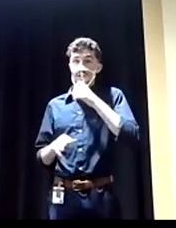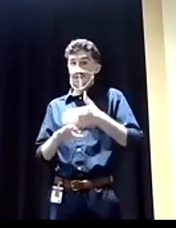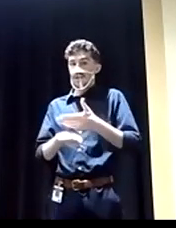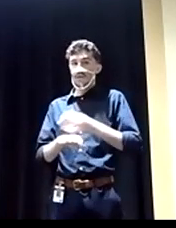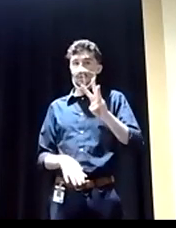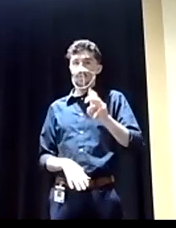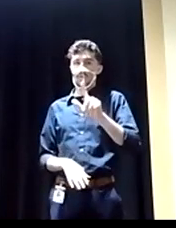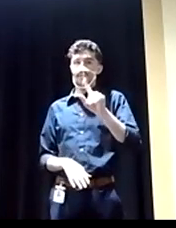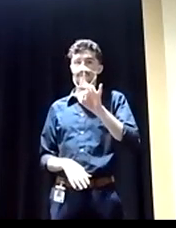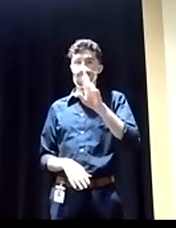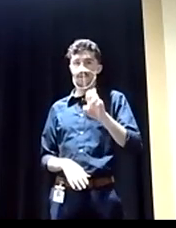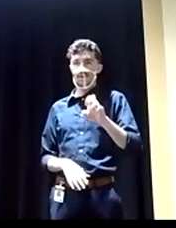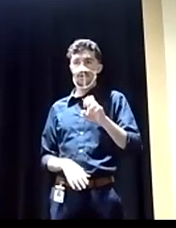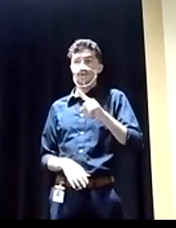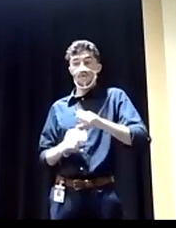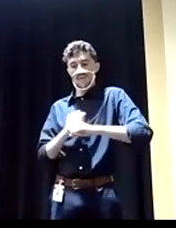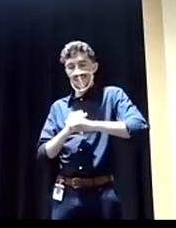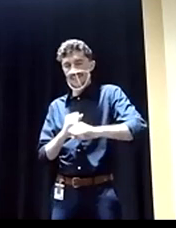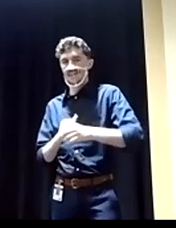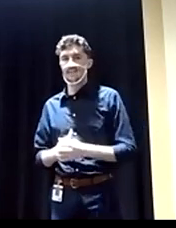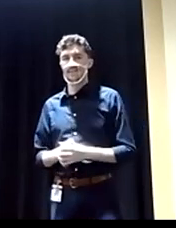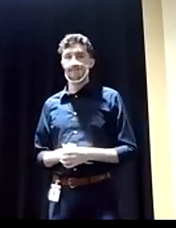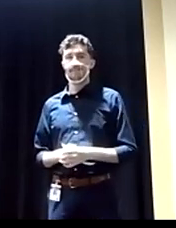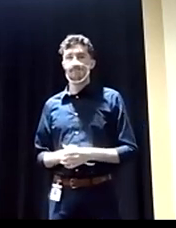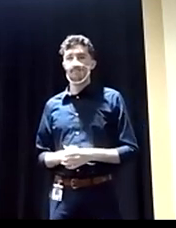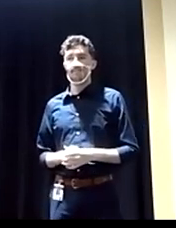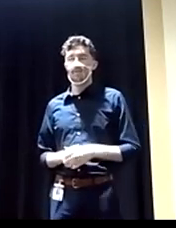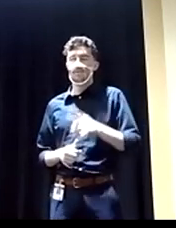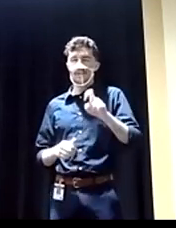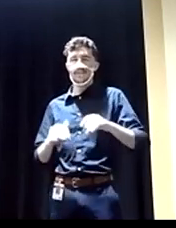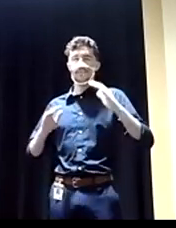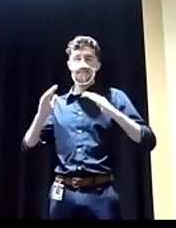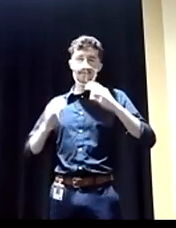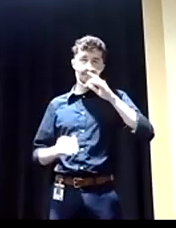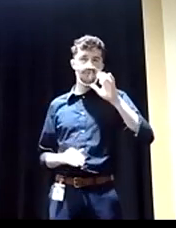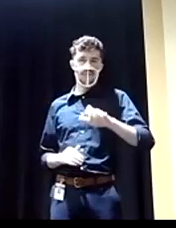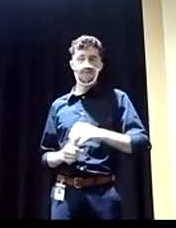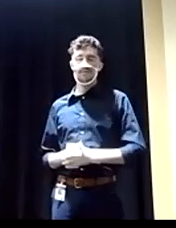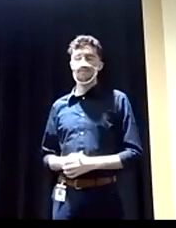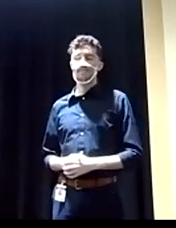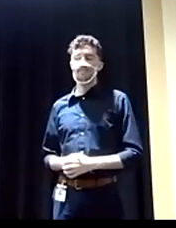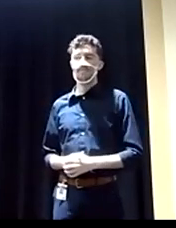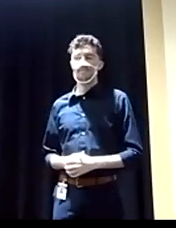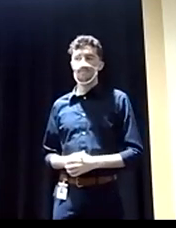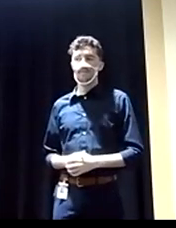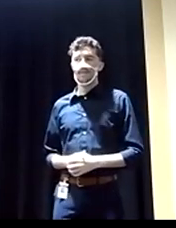farther the more you bring in. There has to be a balance of this. And taking advantage of it,